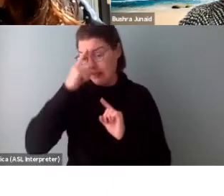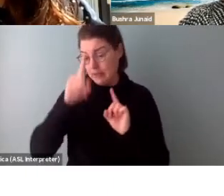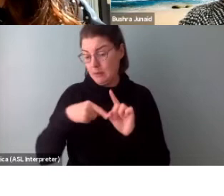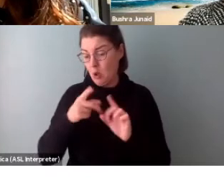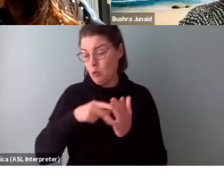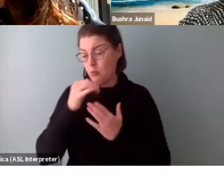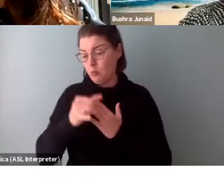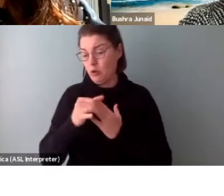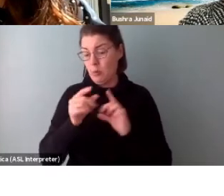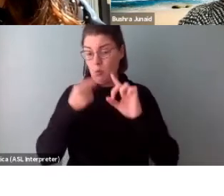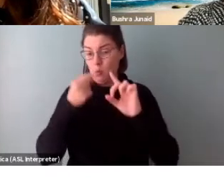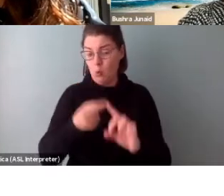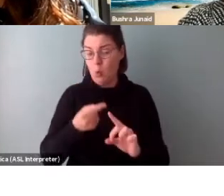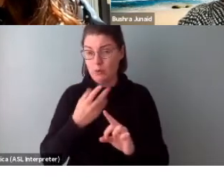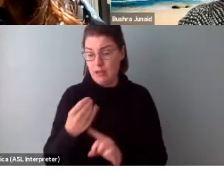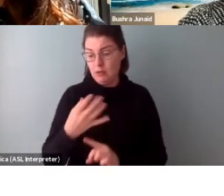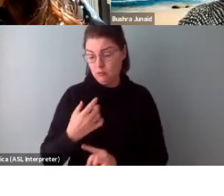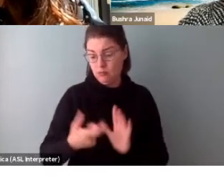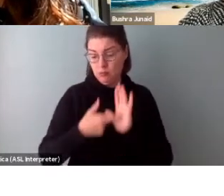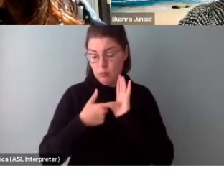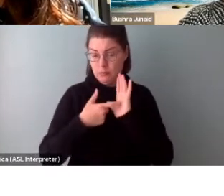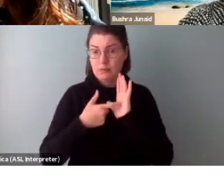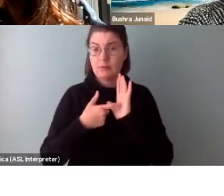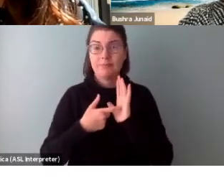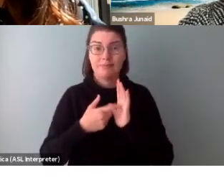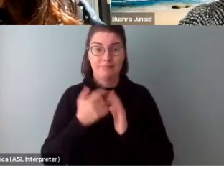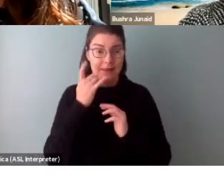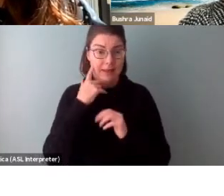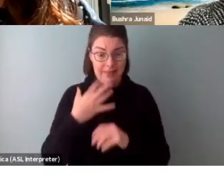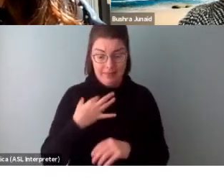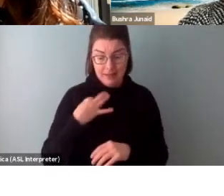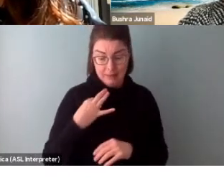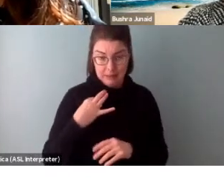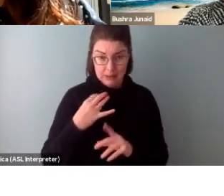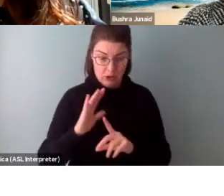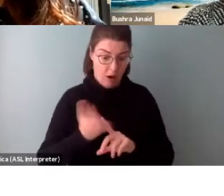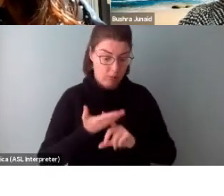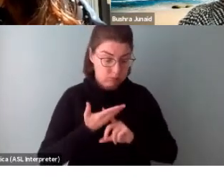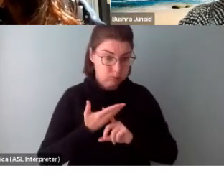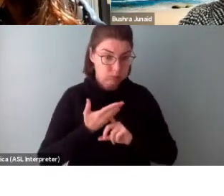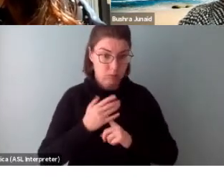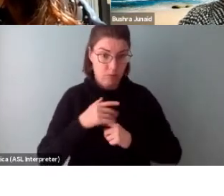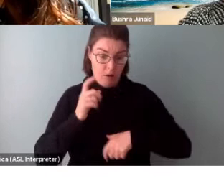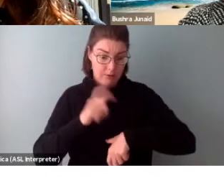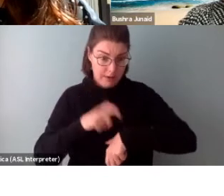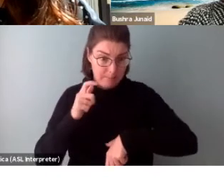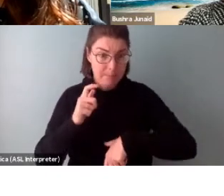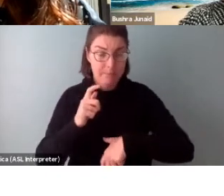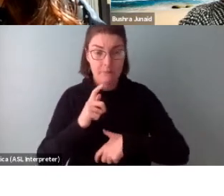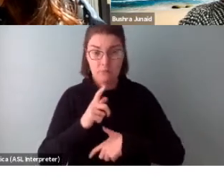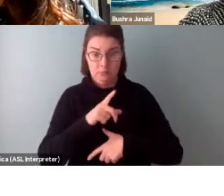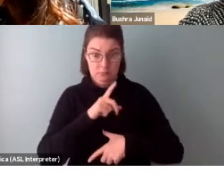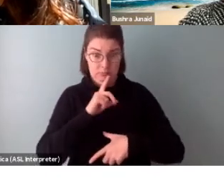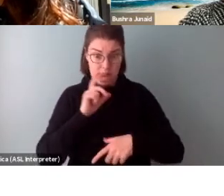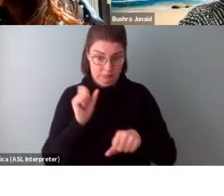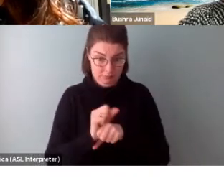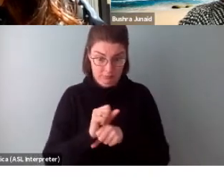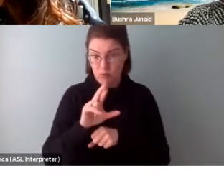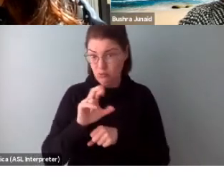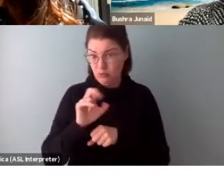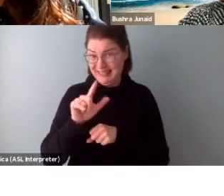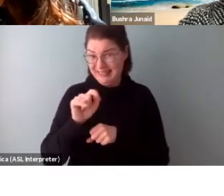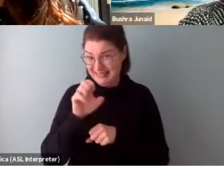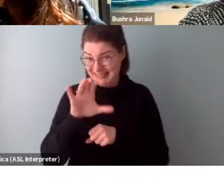objectives and criteria, is the application compelling, timely, realistic and achievable,